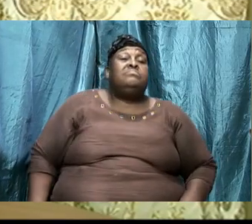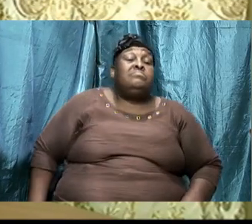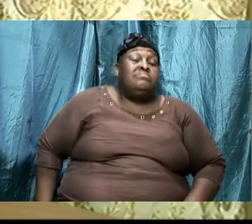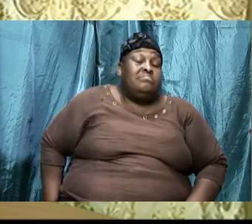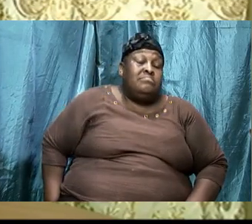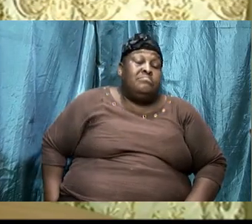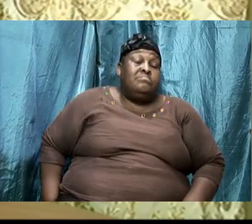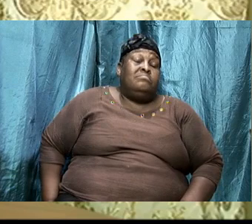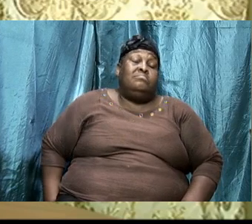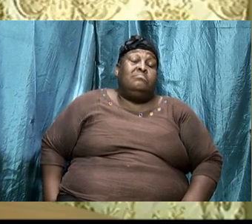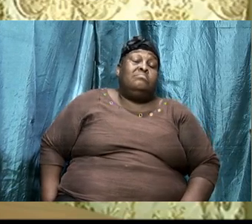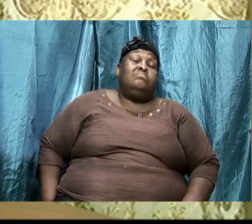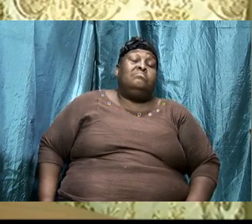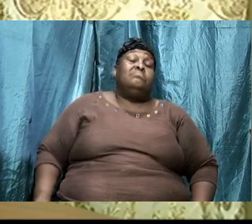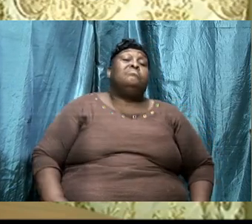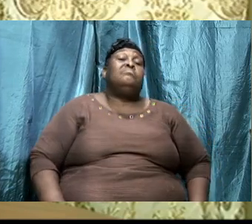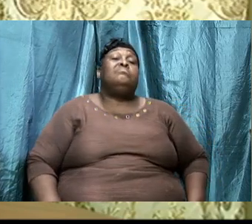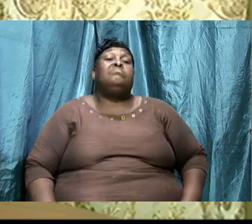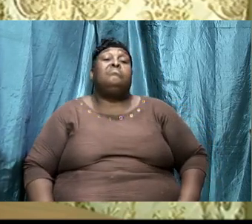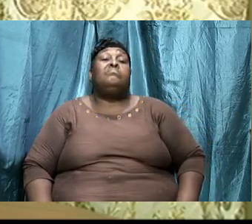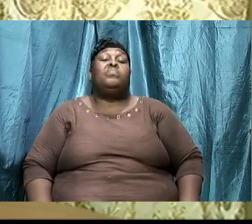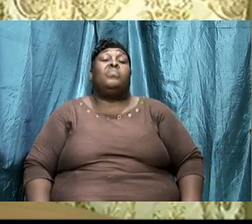then, then,